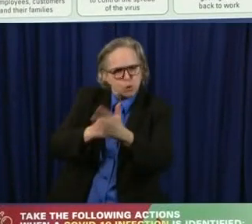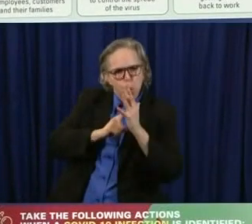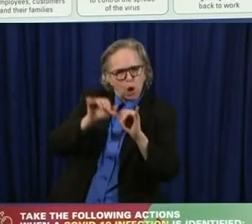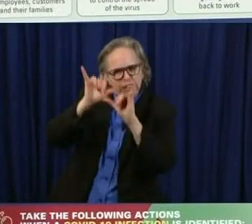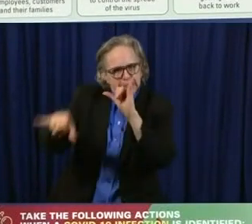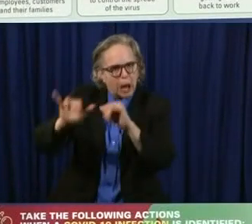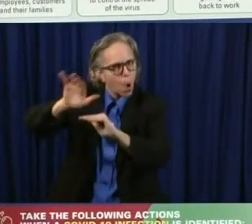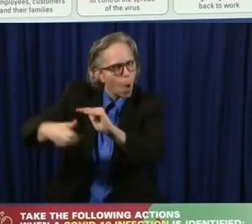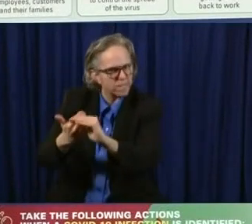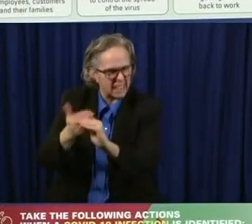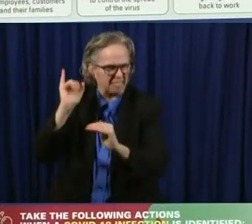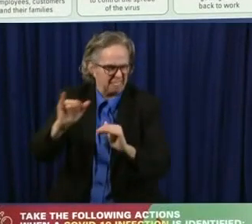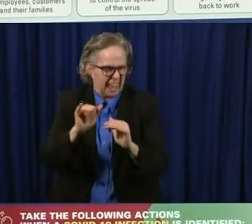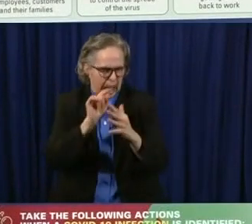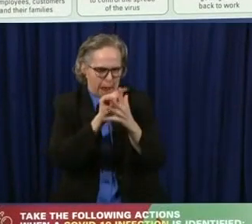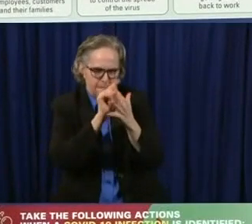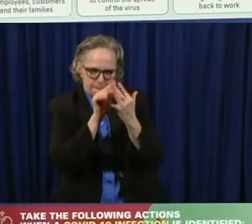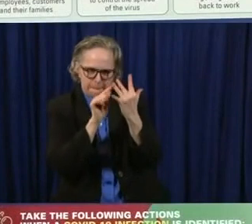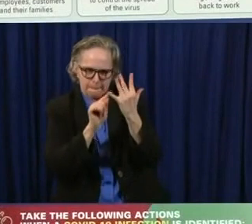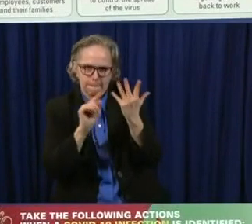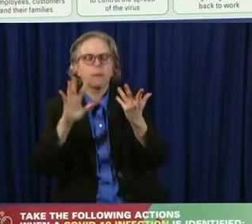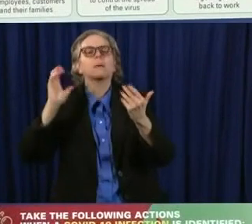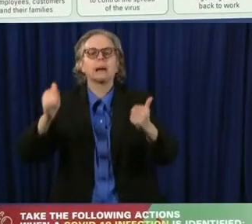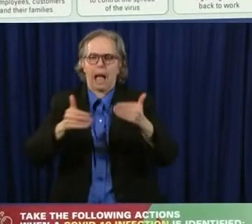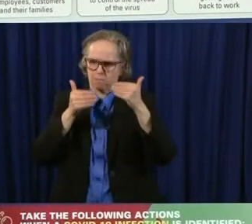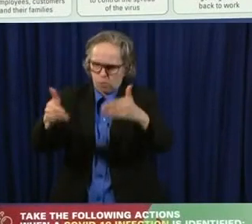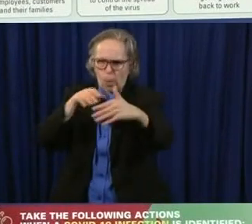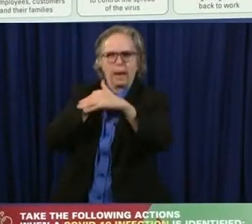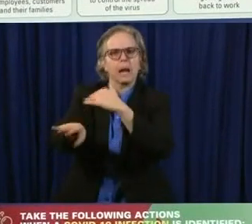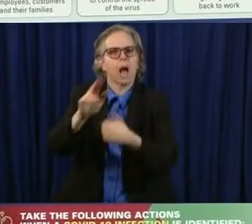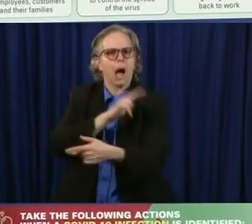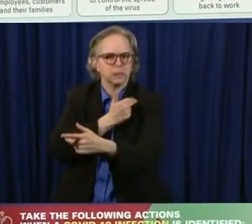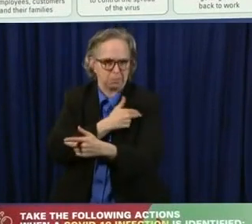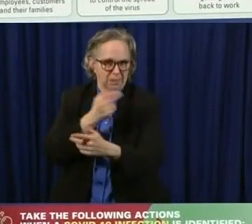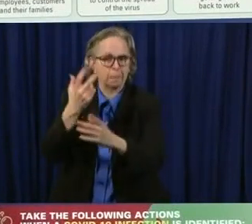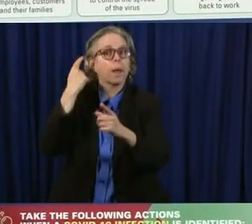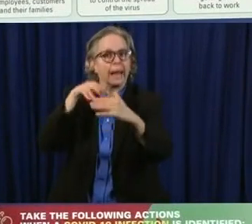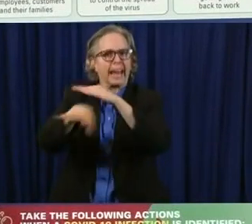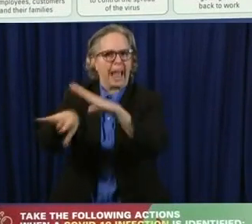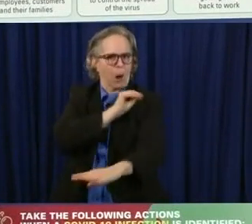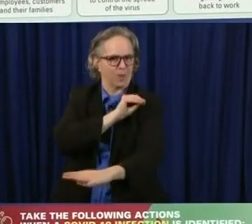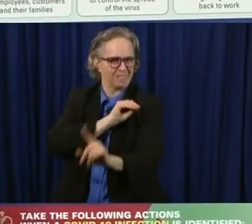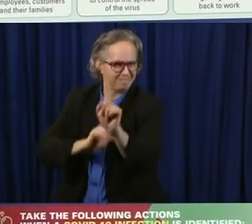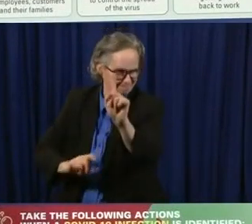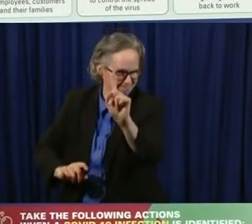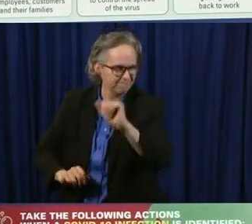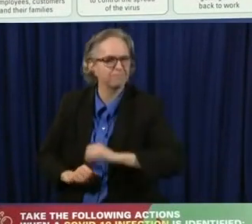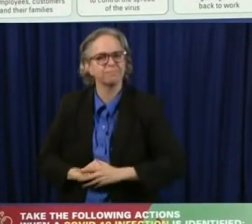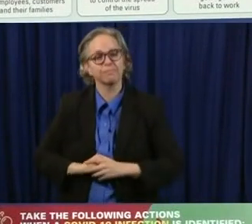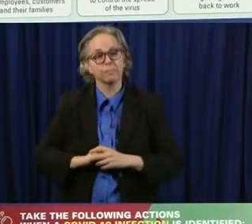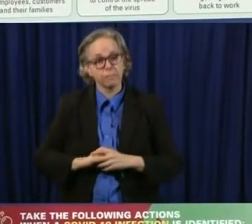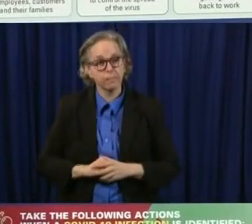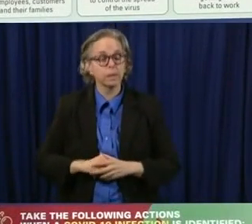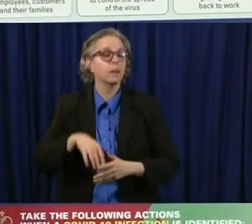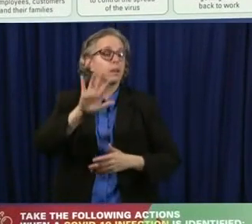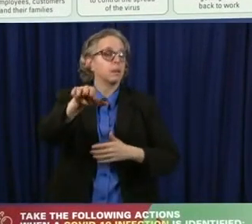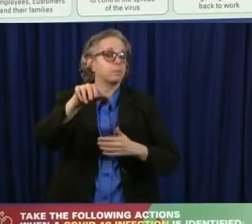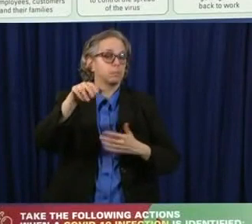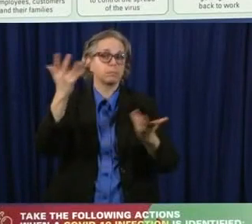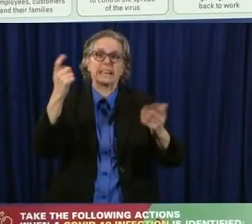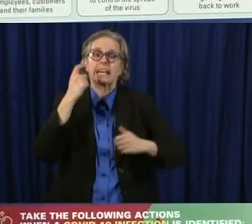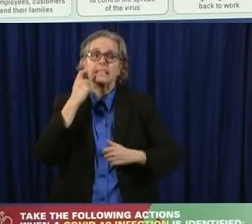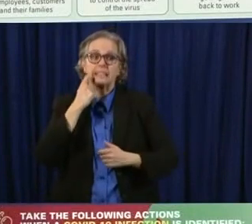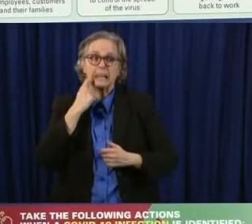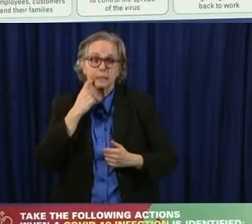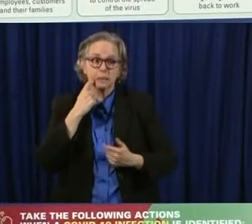the hospital. Um, we also, dentists, dentists, veterinarians should also, beginning